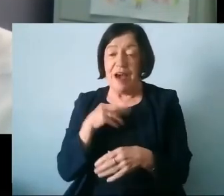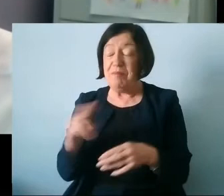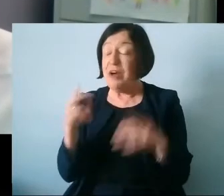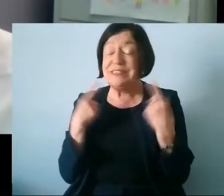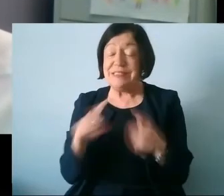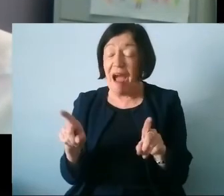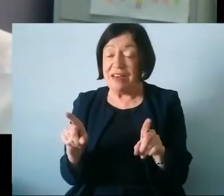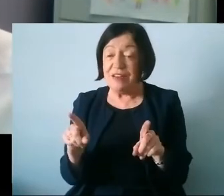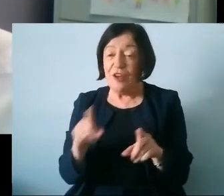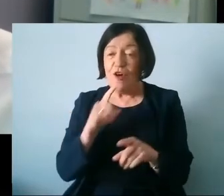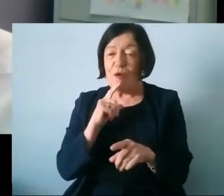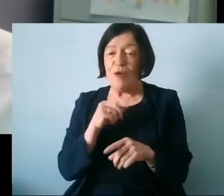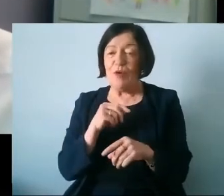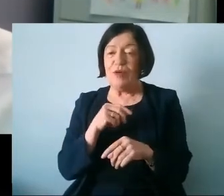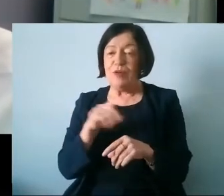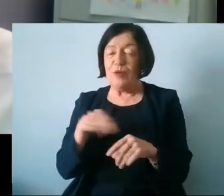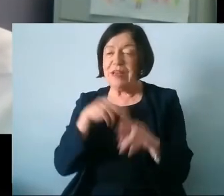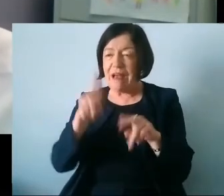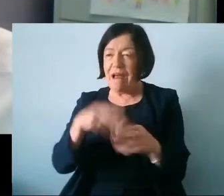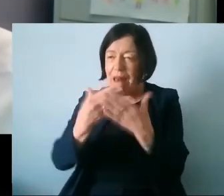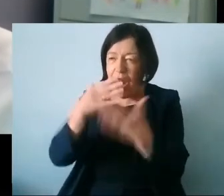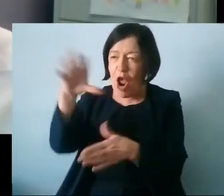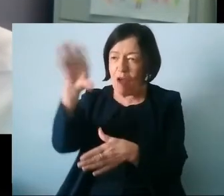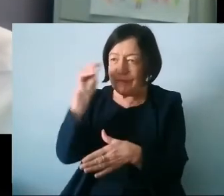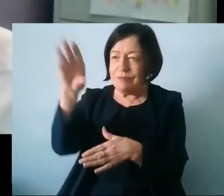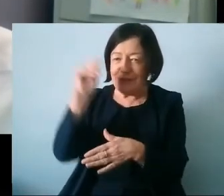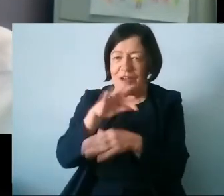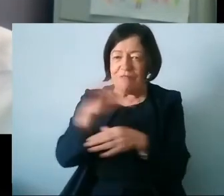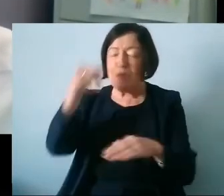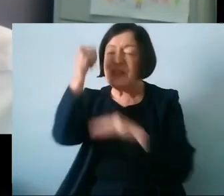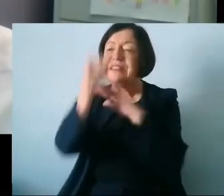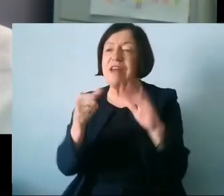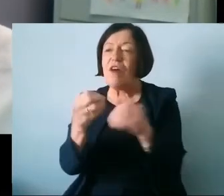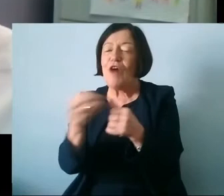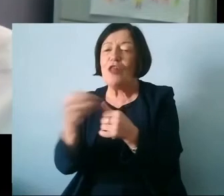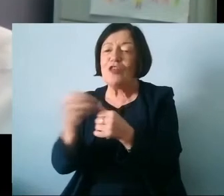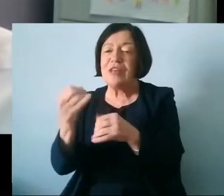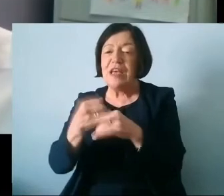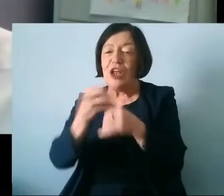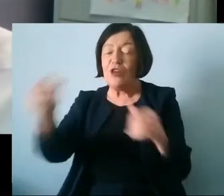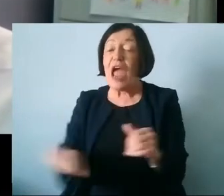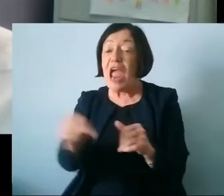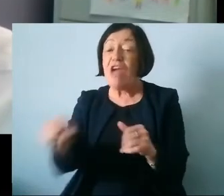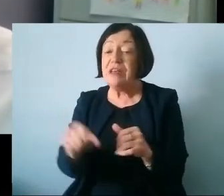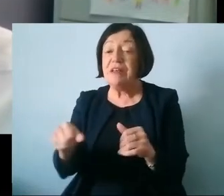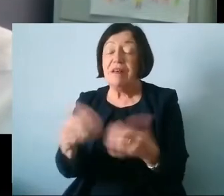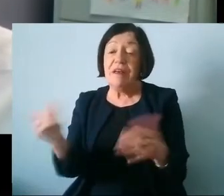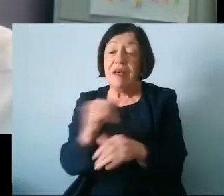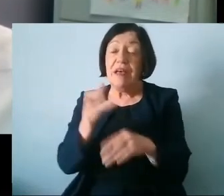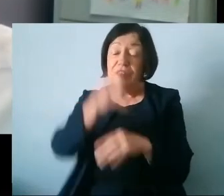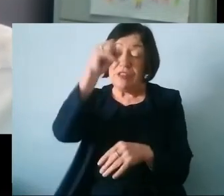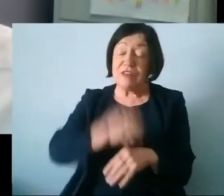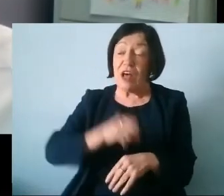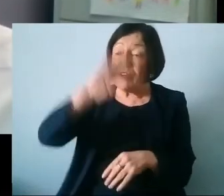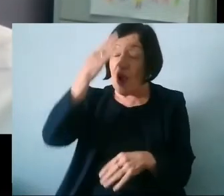um but we can always learn from the experience of others in other jurisdictions whether that's in the Republic of Ireland